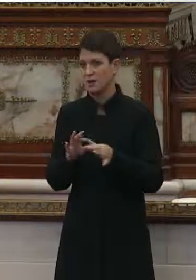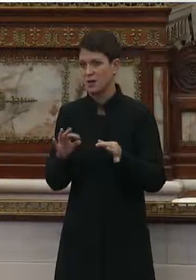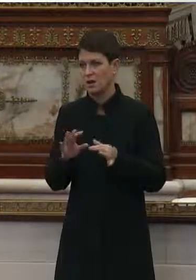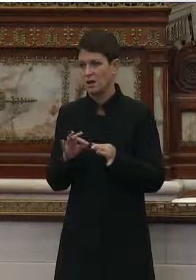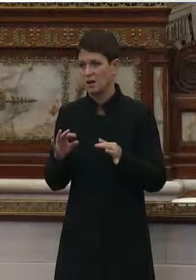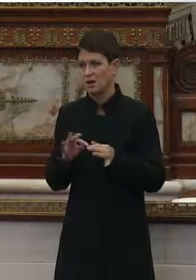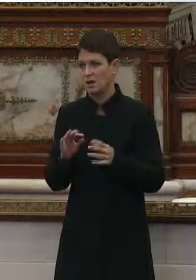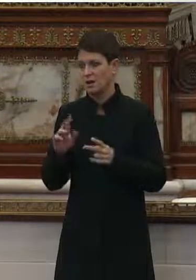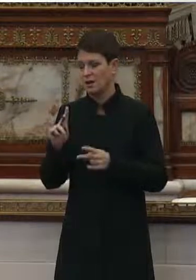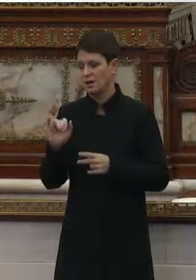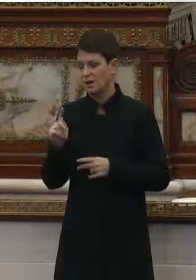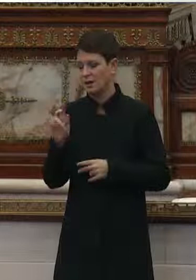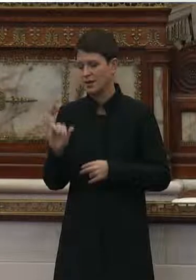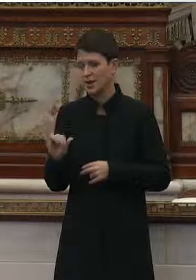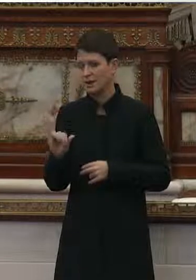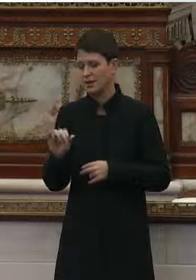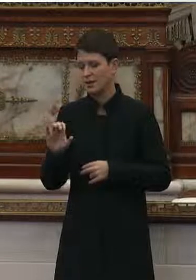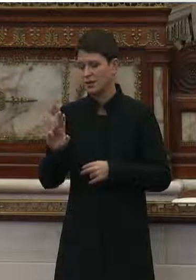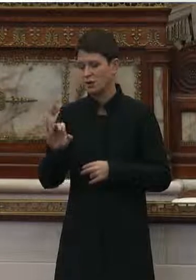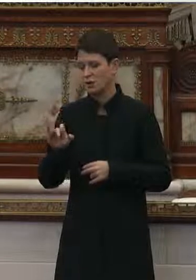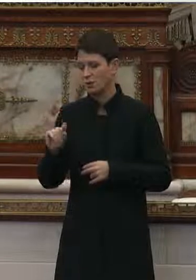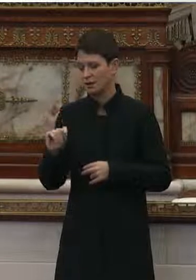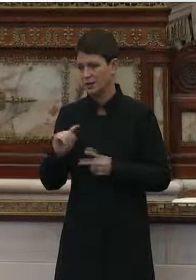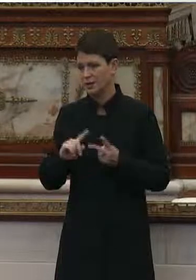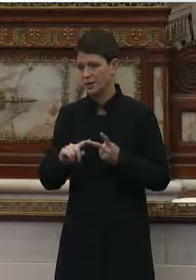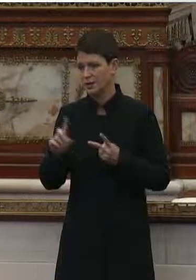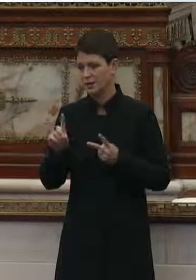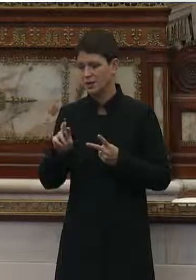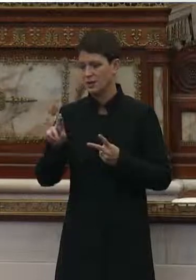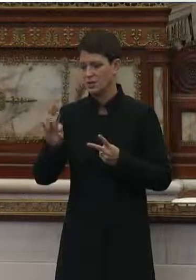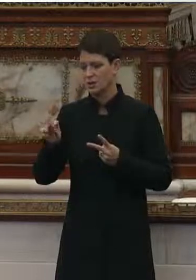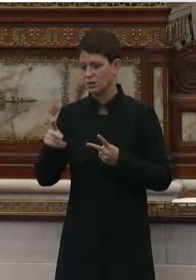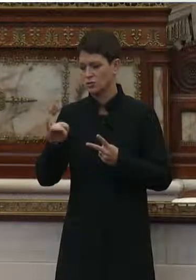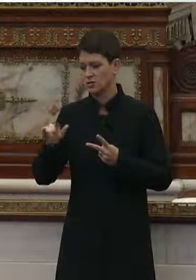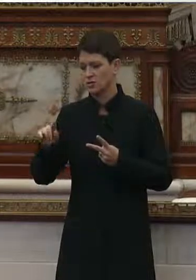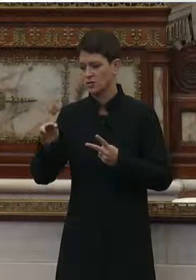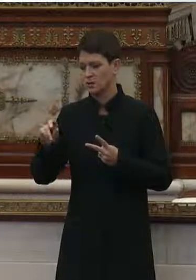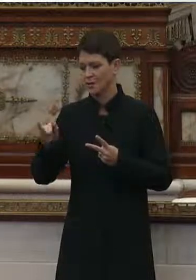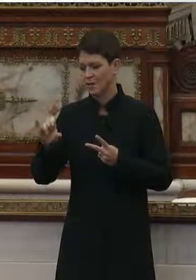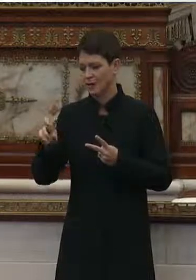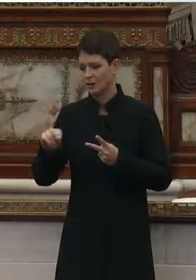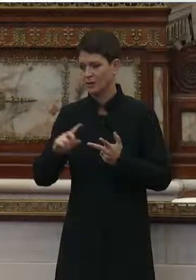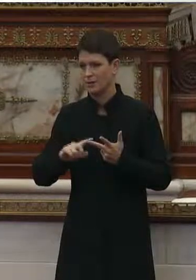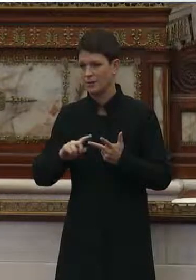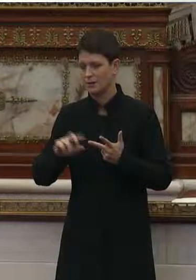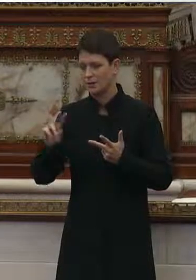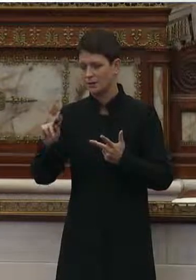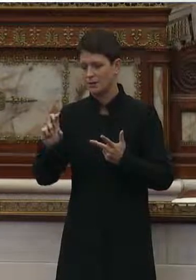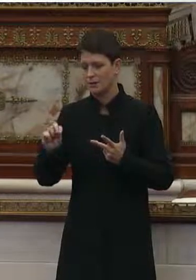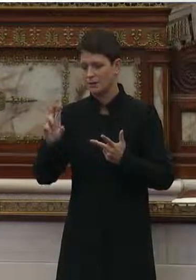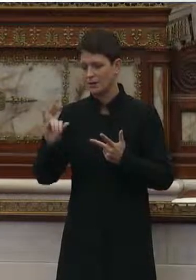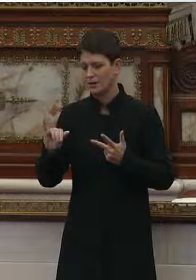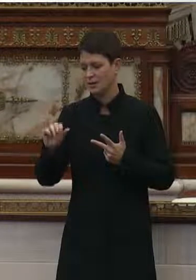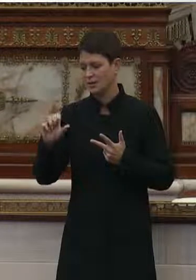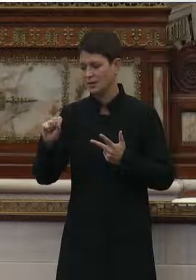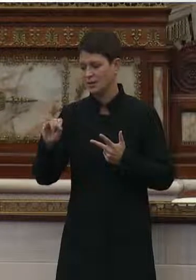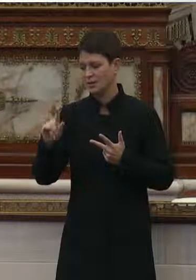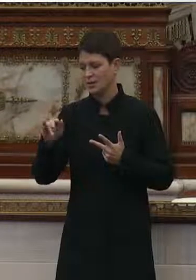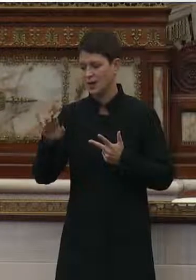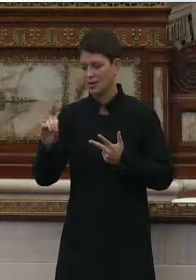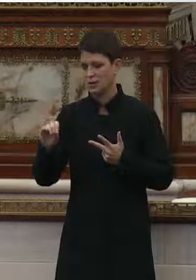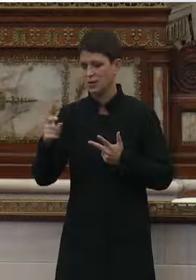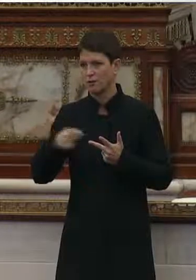I believe we have Kathy Cubitt, Dr. Phil McCallion, and Nancy Salandra from Liberty